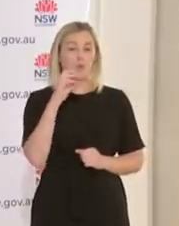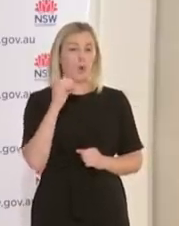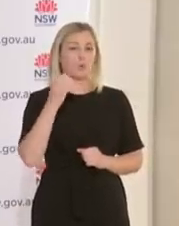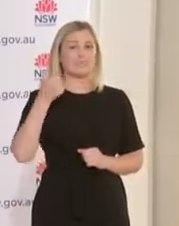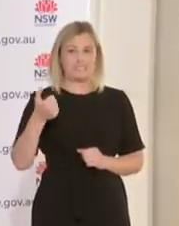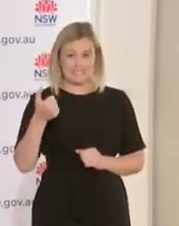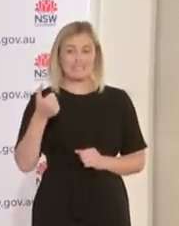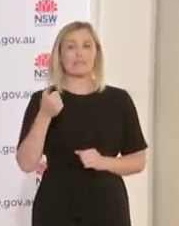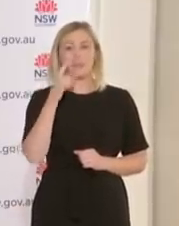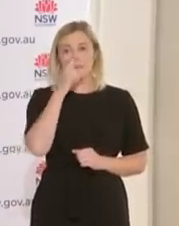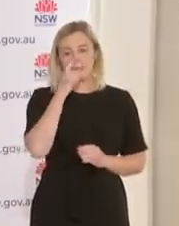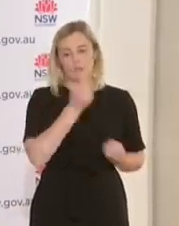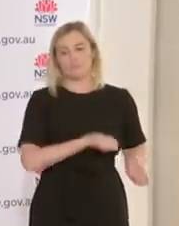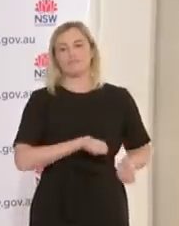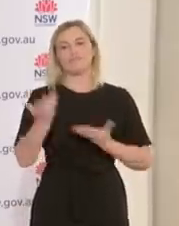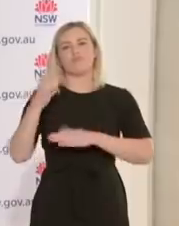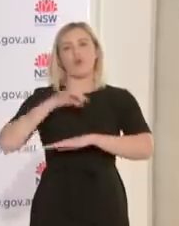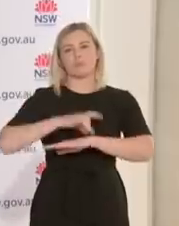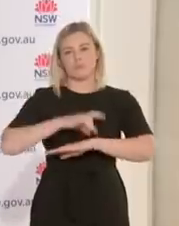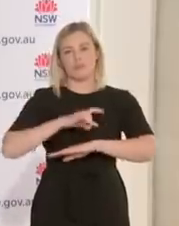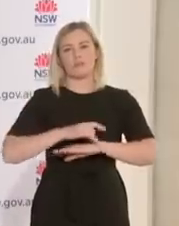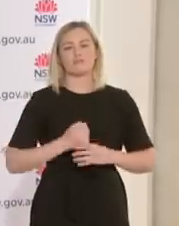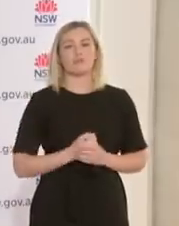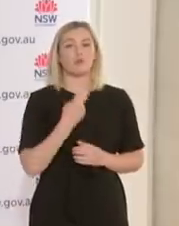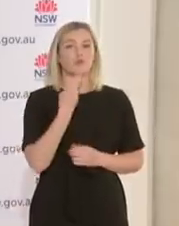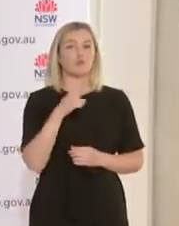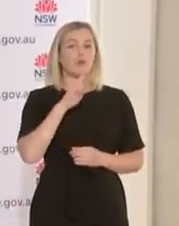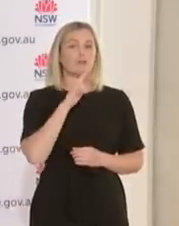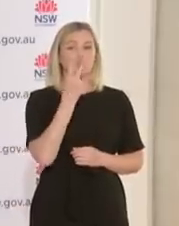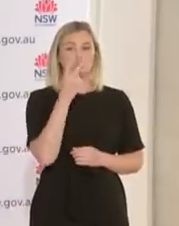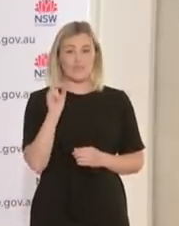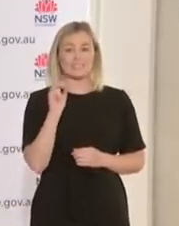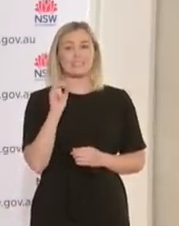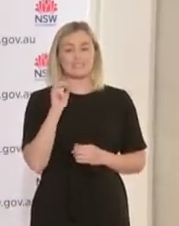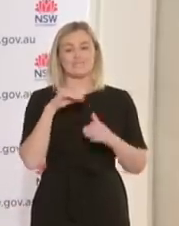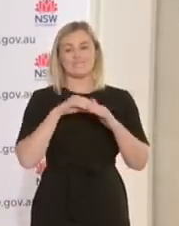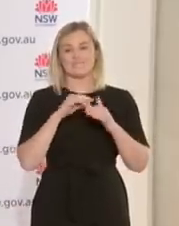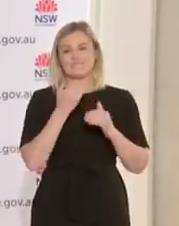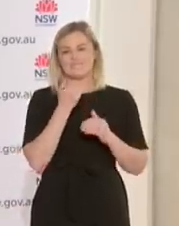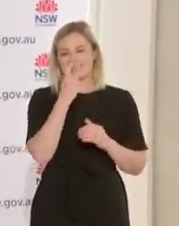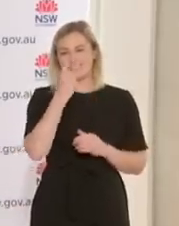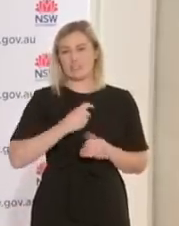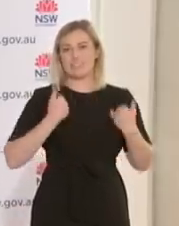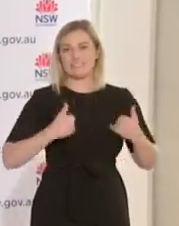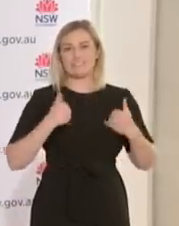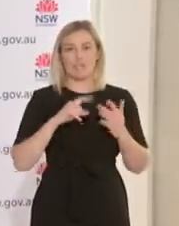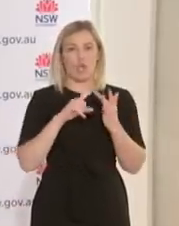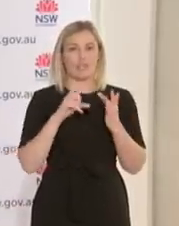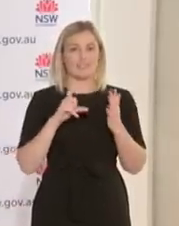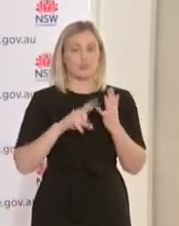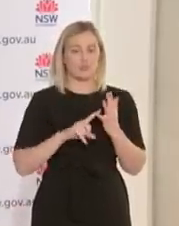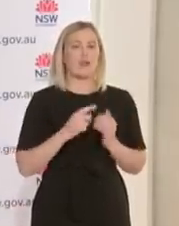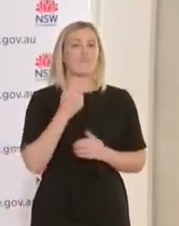COVID cases admitted to hospital with 220 people in intensive care, 92 of whom require ventilation.